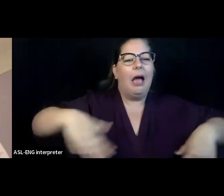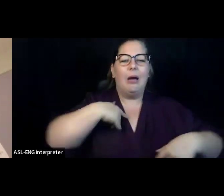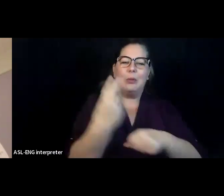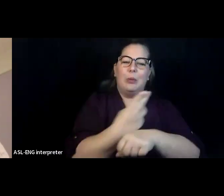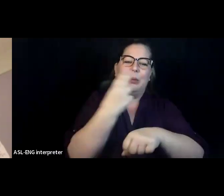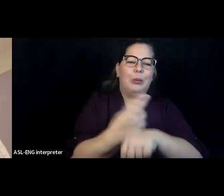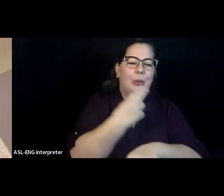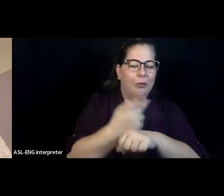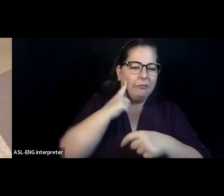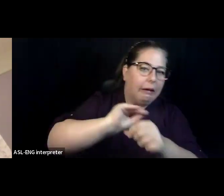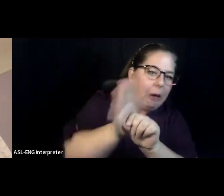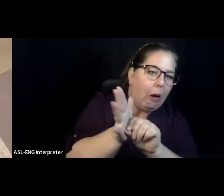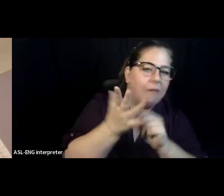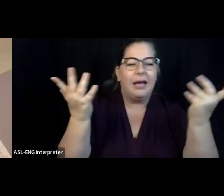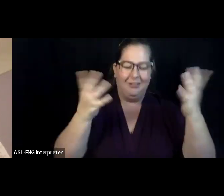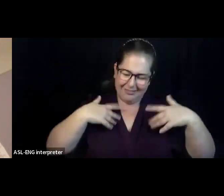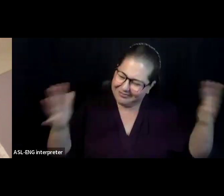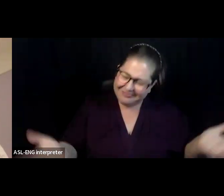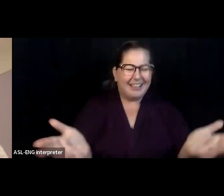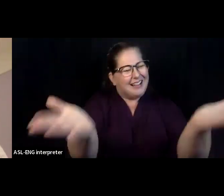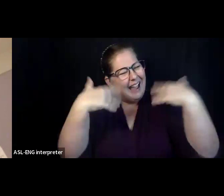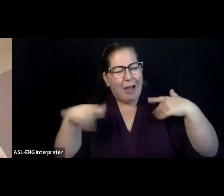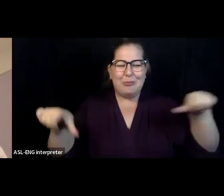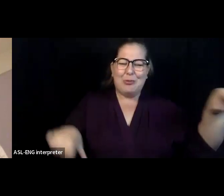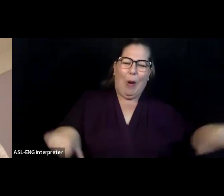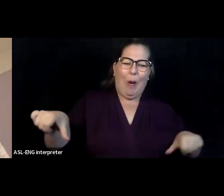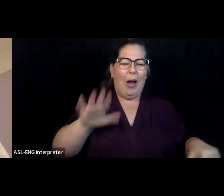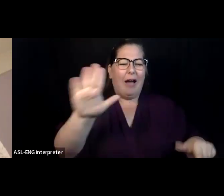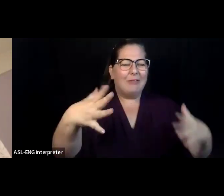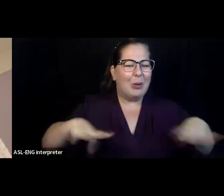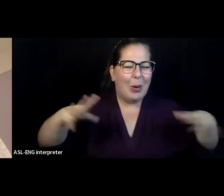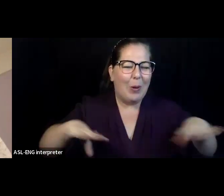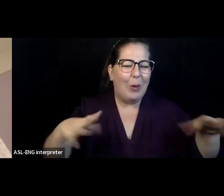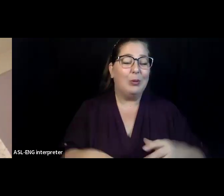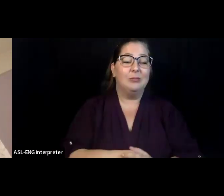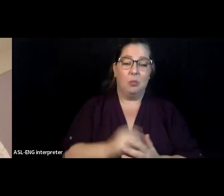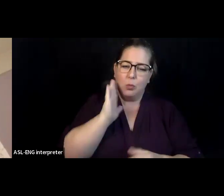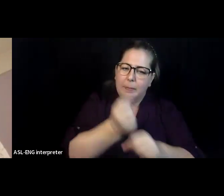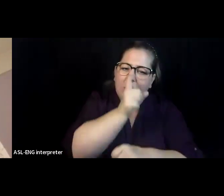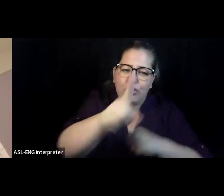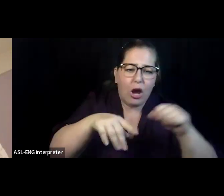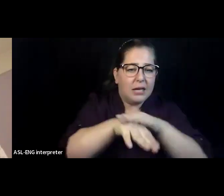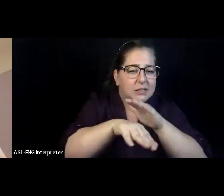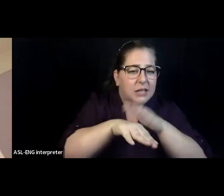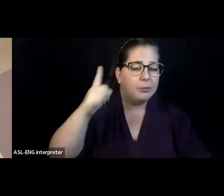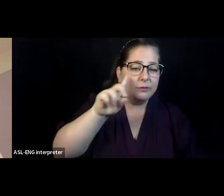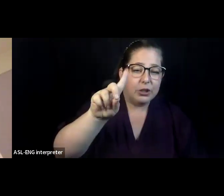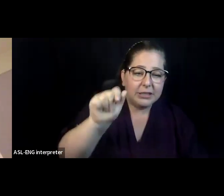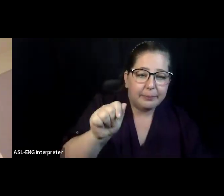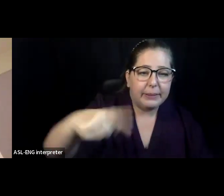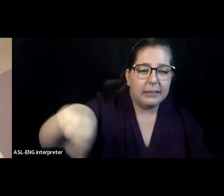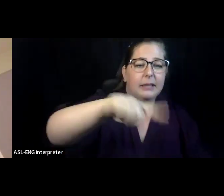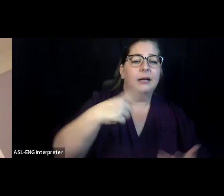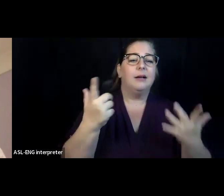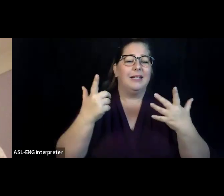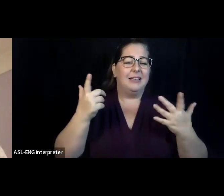we are going to do a collaboration with the disability visibility project and Alice Wong for the 10 year anniversary